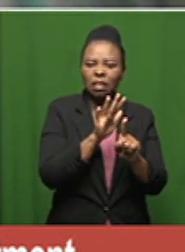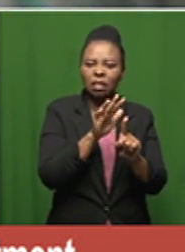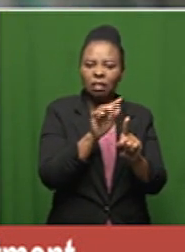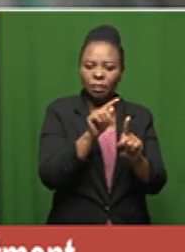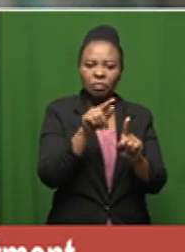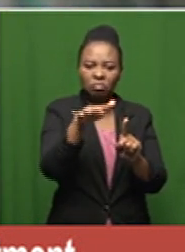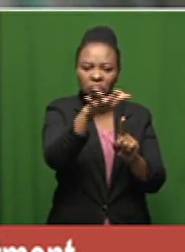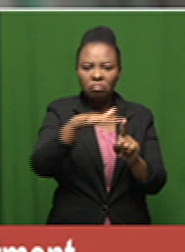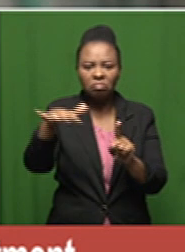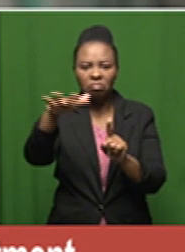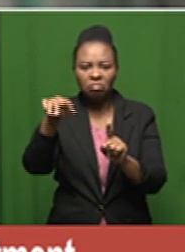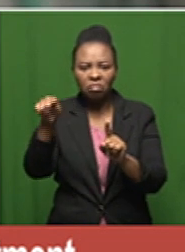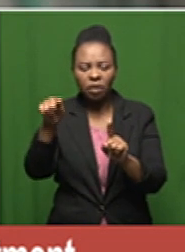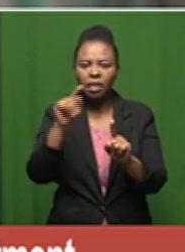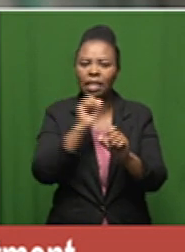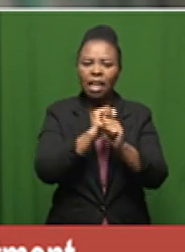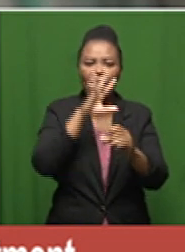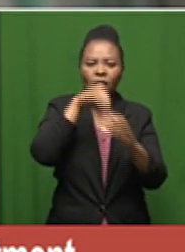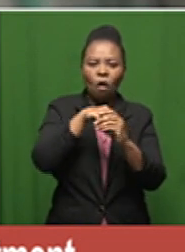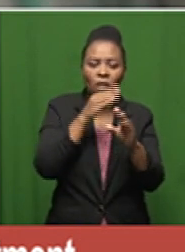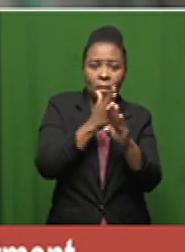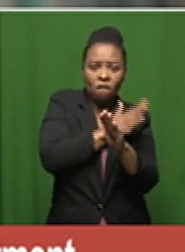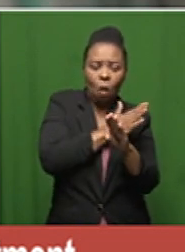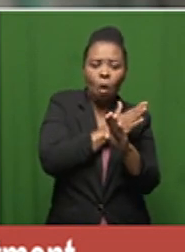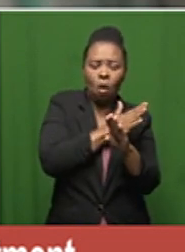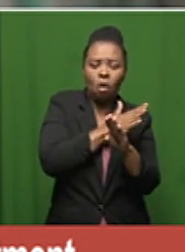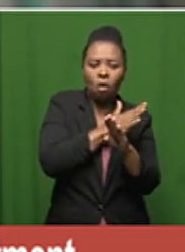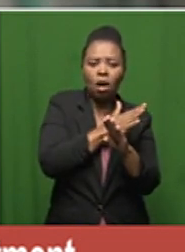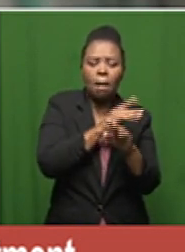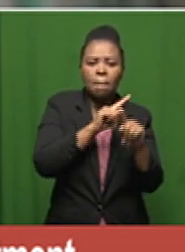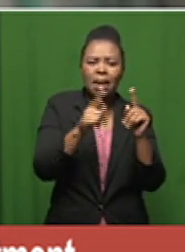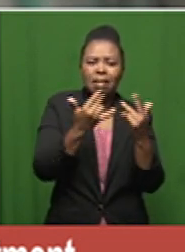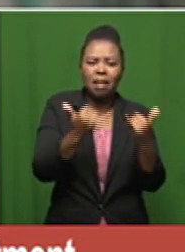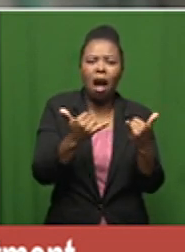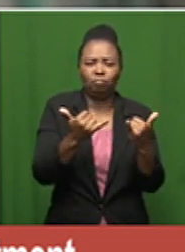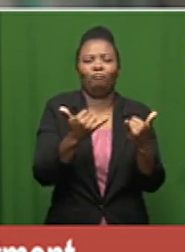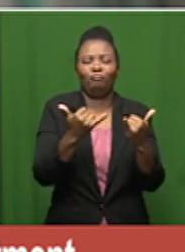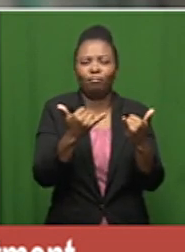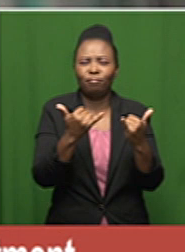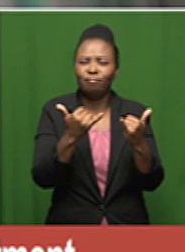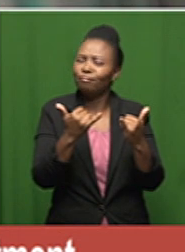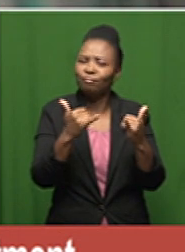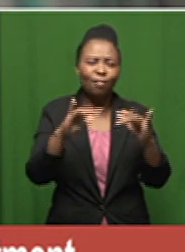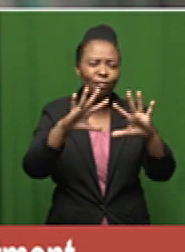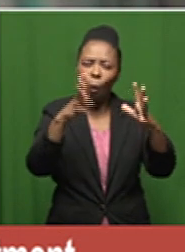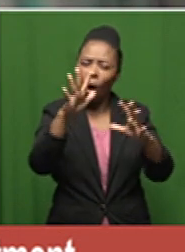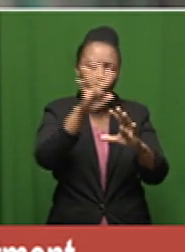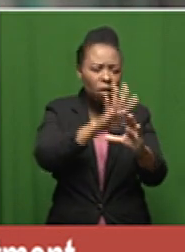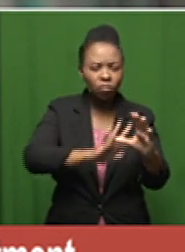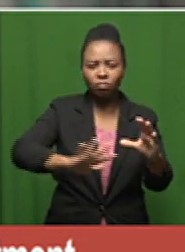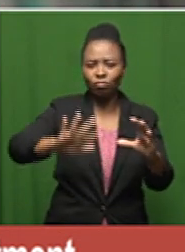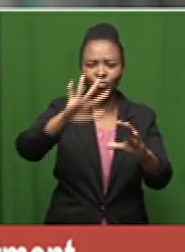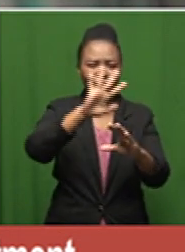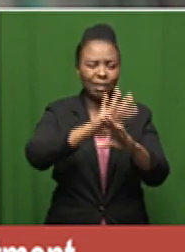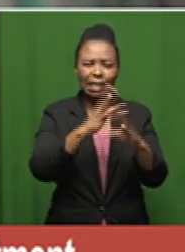been uh involved to any extent before um but in fact it seems to have been across the board that we've been seeing